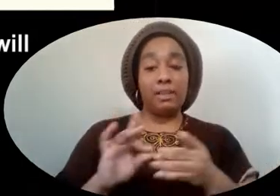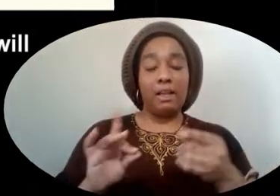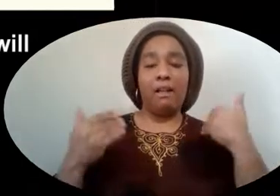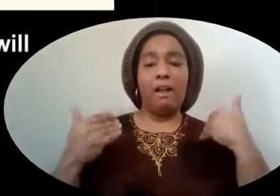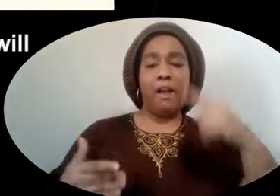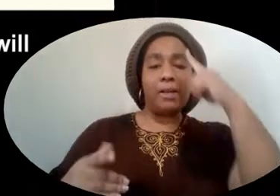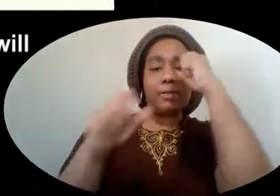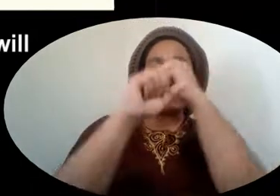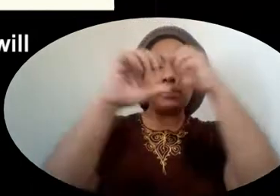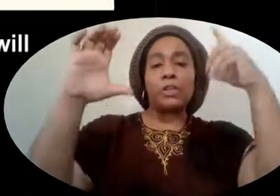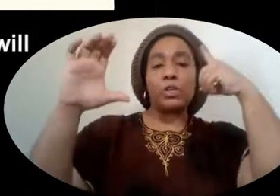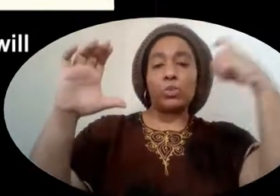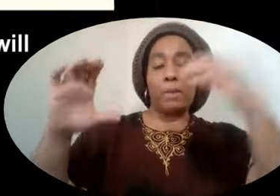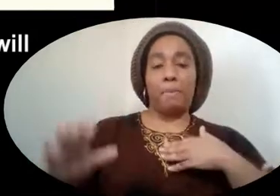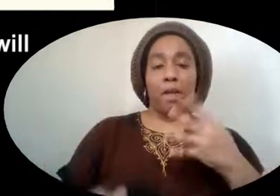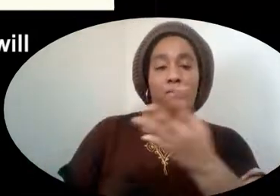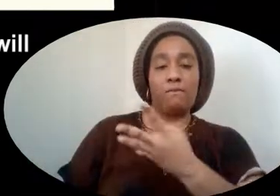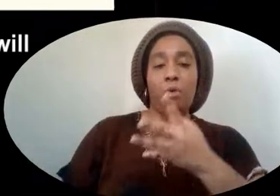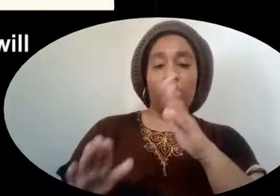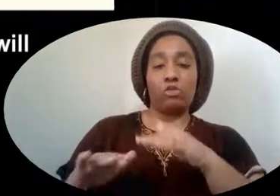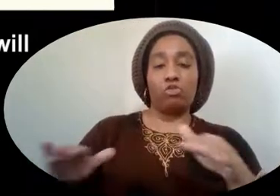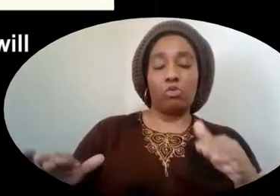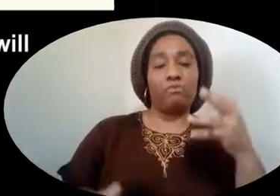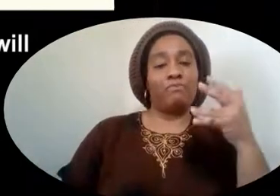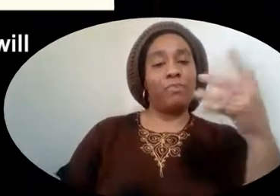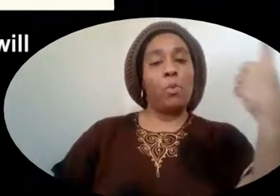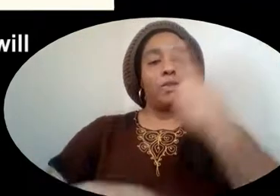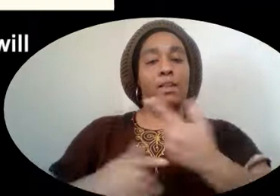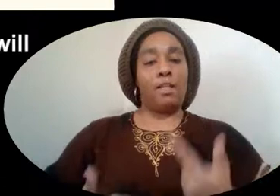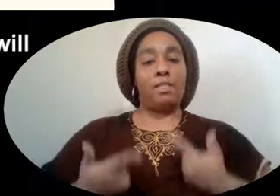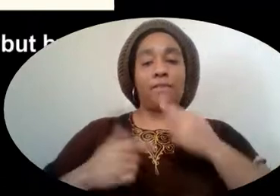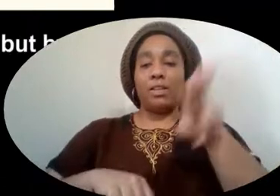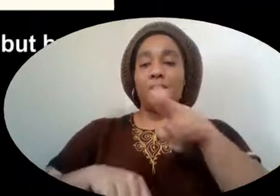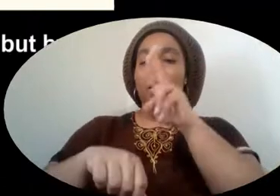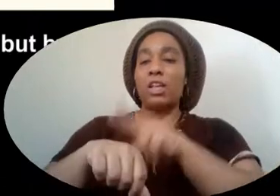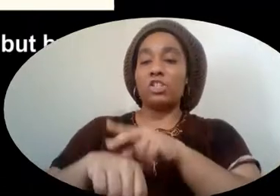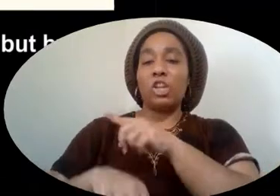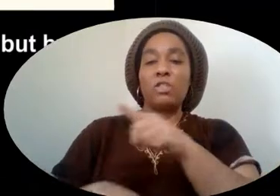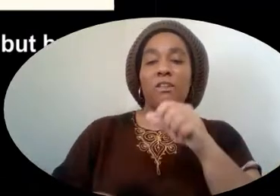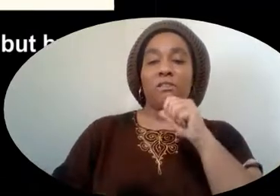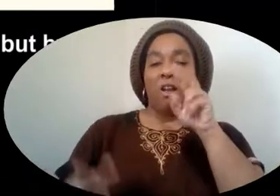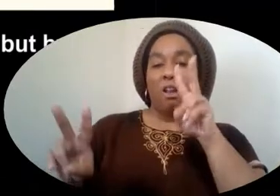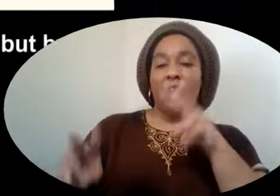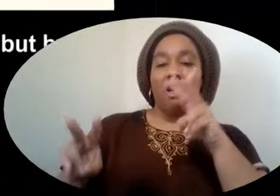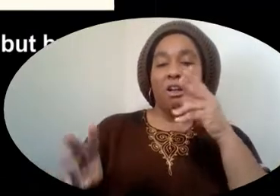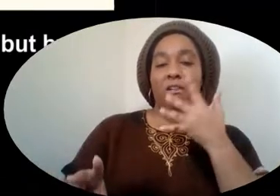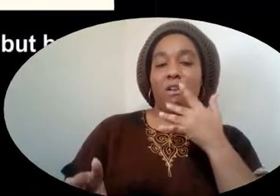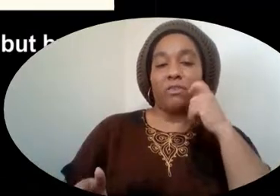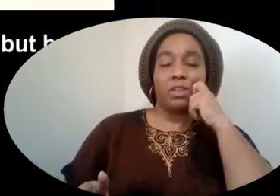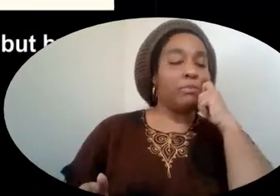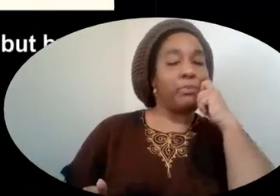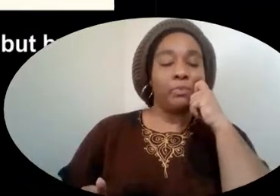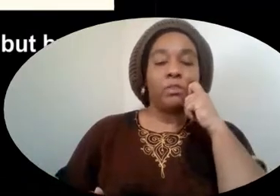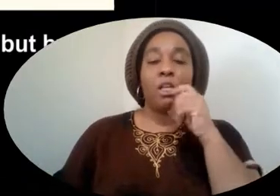that my four little children will one day live in a nation where they will not be judged by the color of their